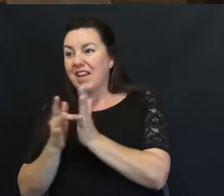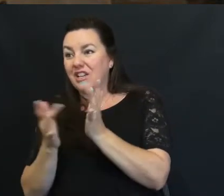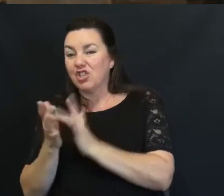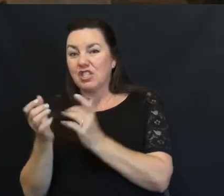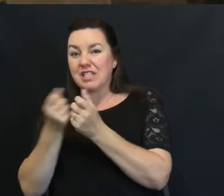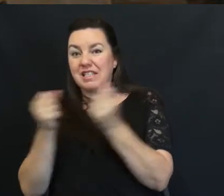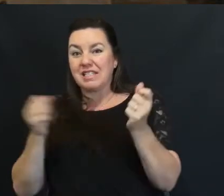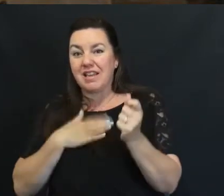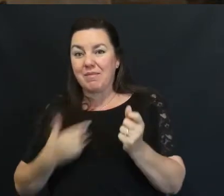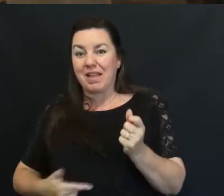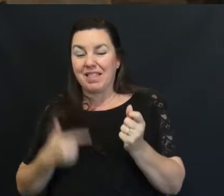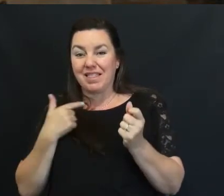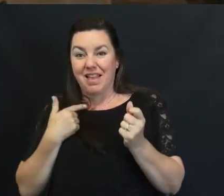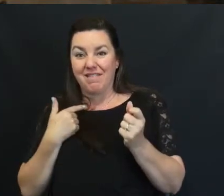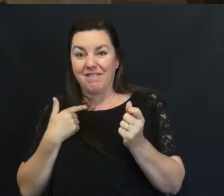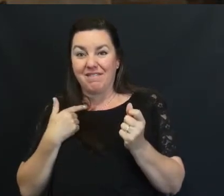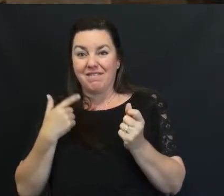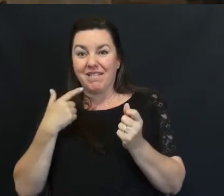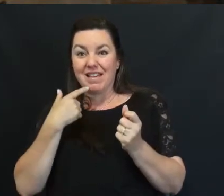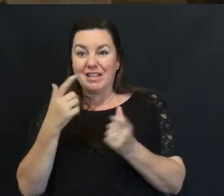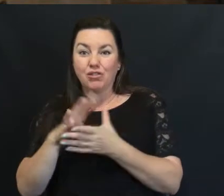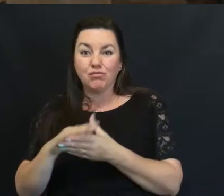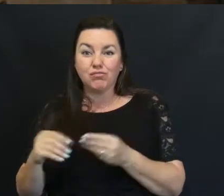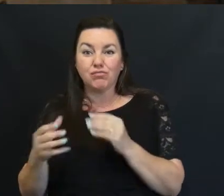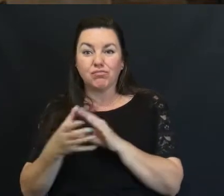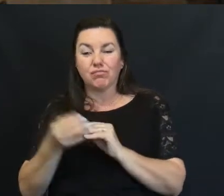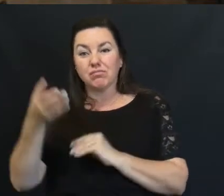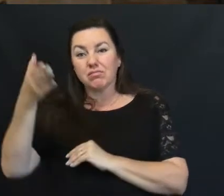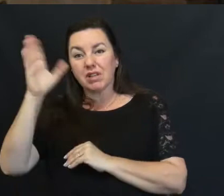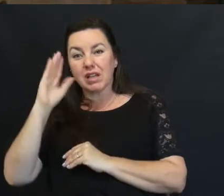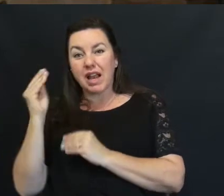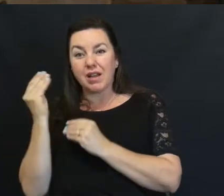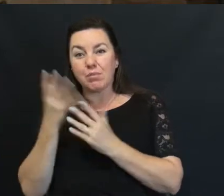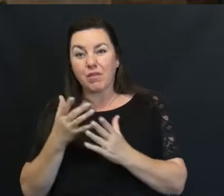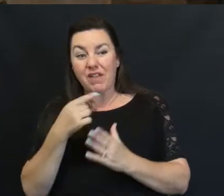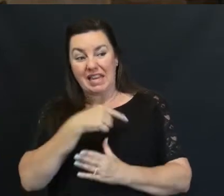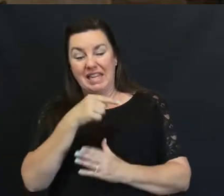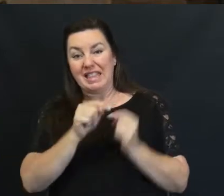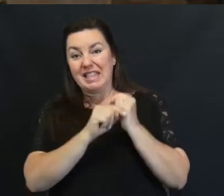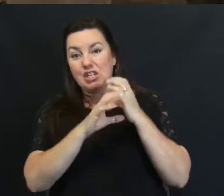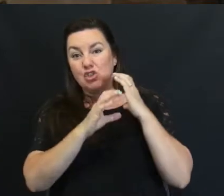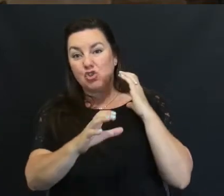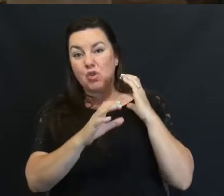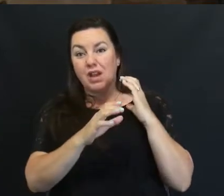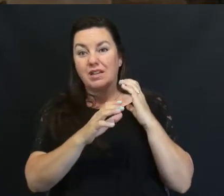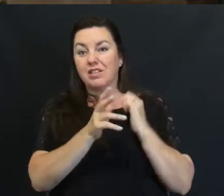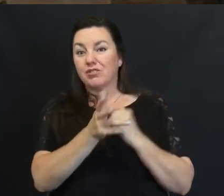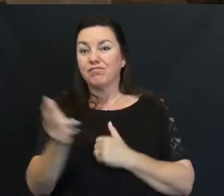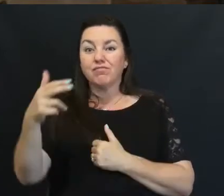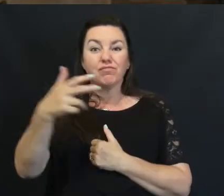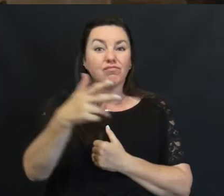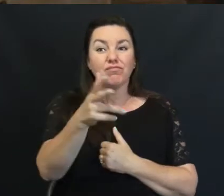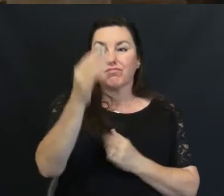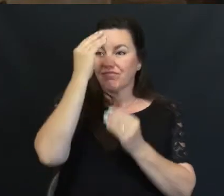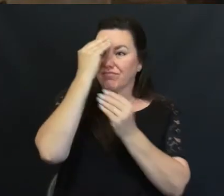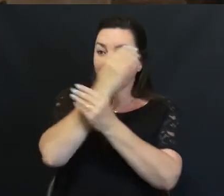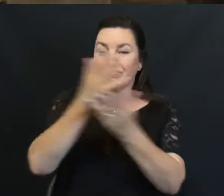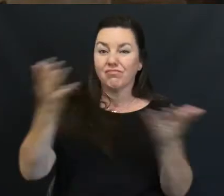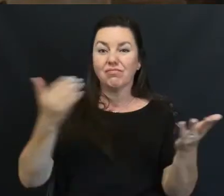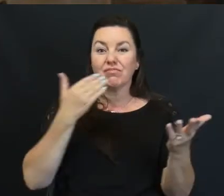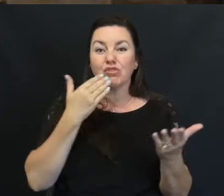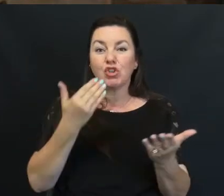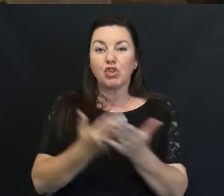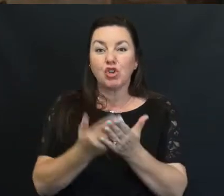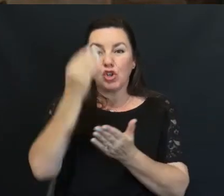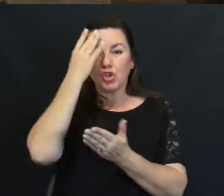life He told us that God Has provided this truck for him To go out and spread the good news About Jesus Christ